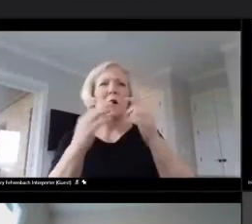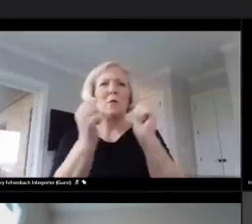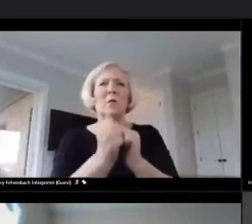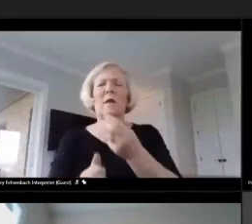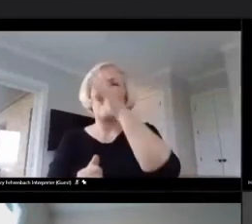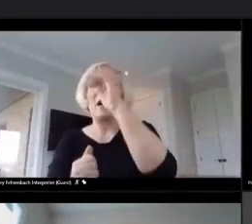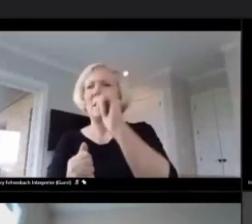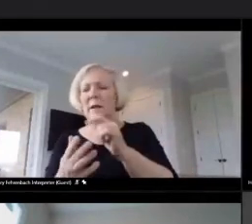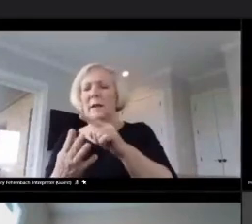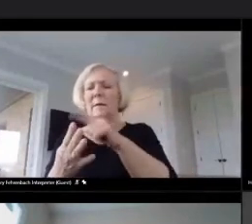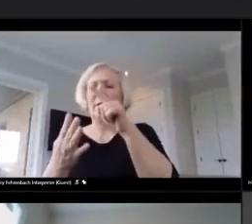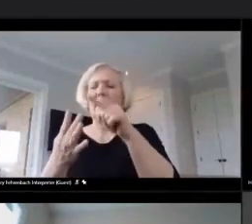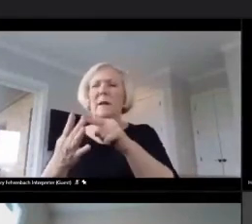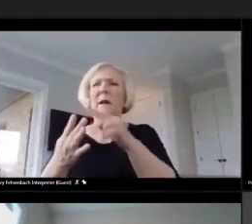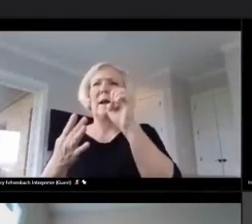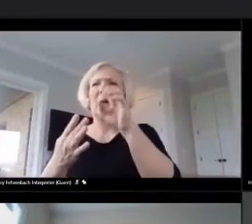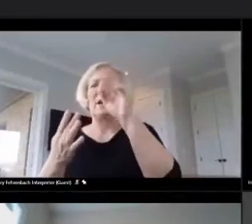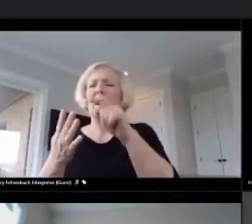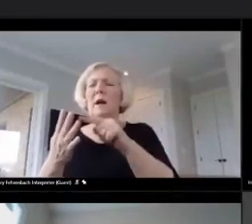Suzanne and Lynn.